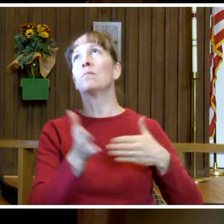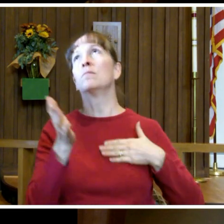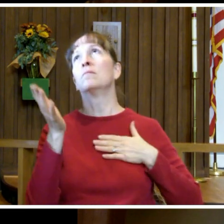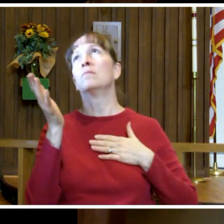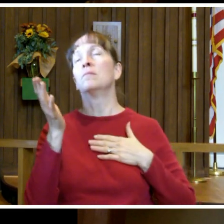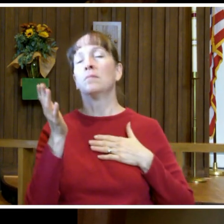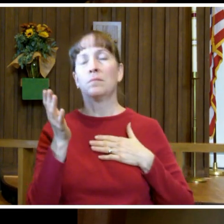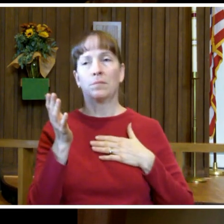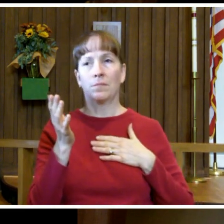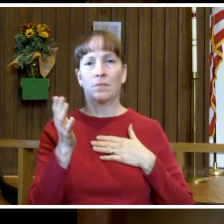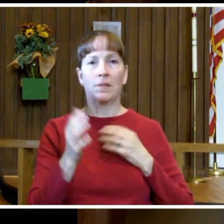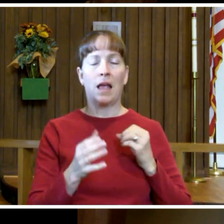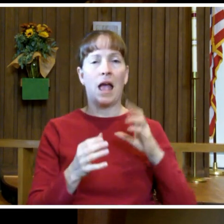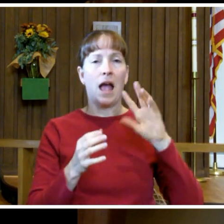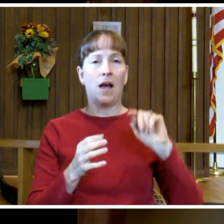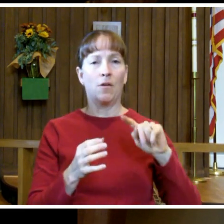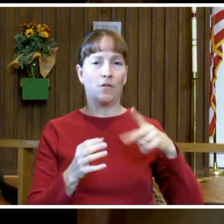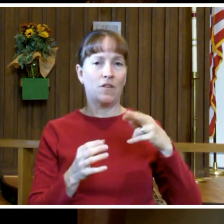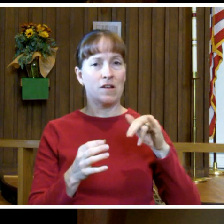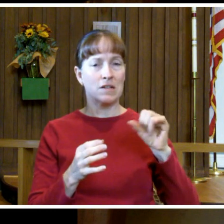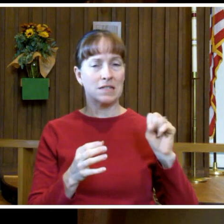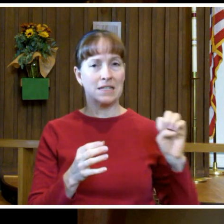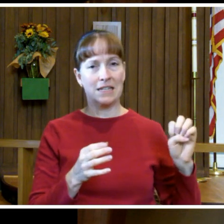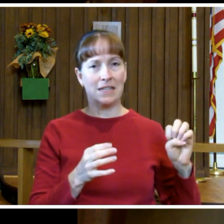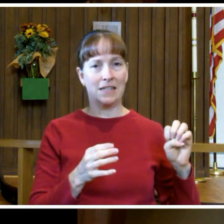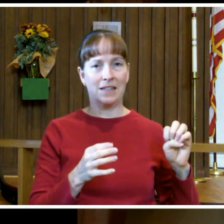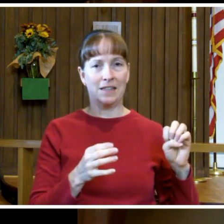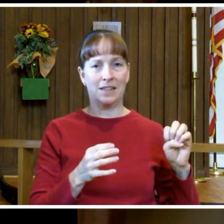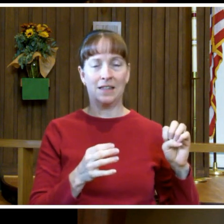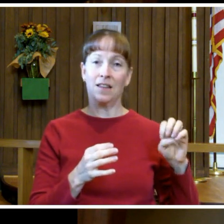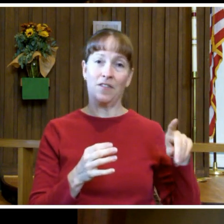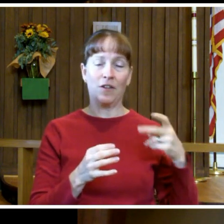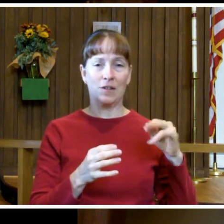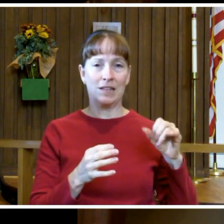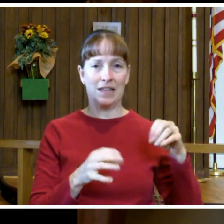He out-Pharisees the Pharisee in Jesus' tale.